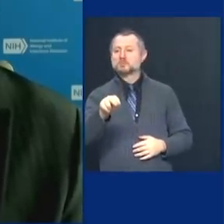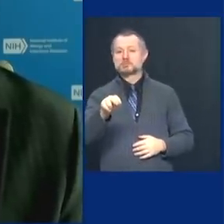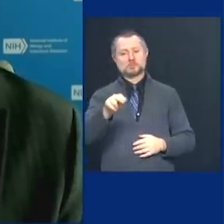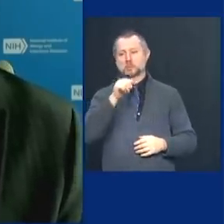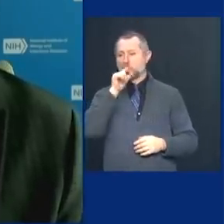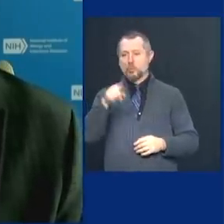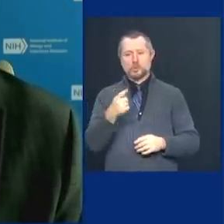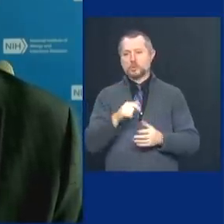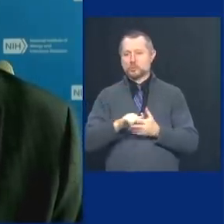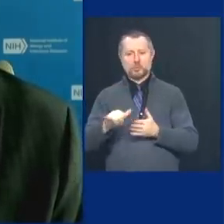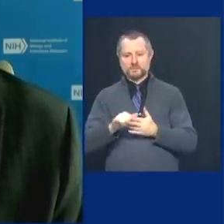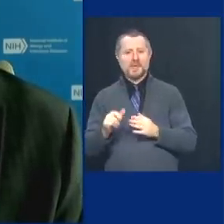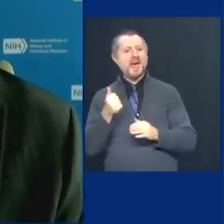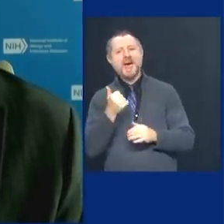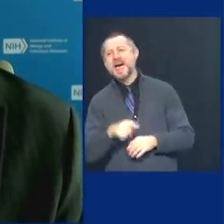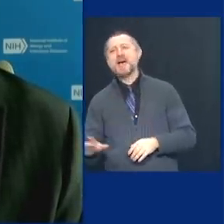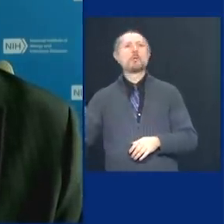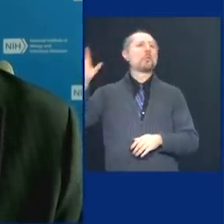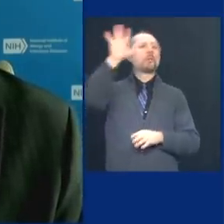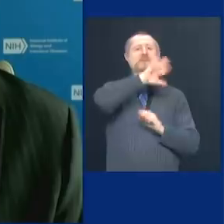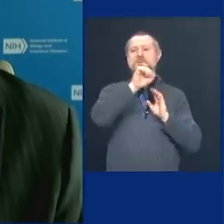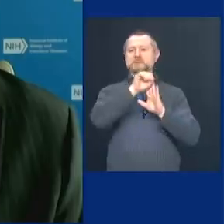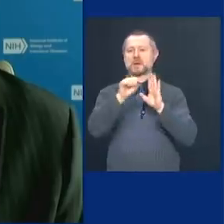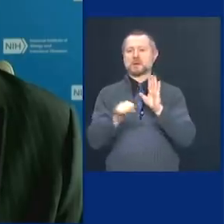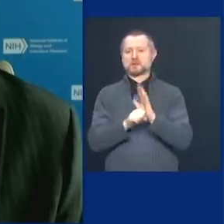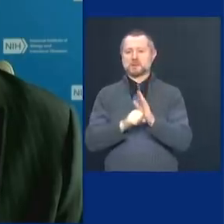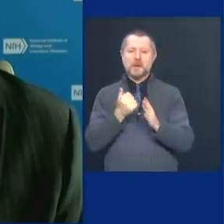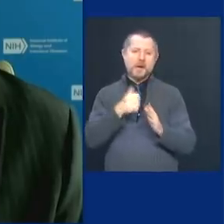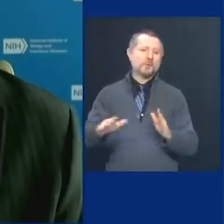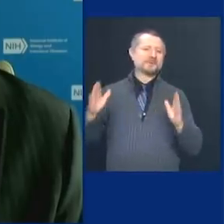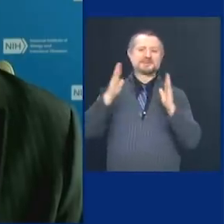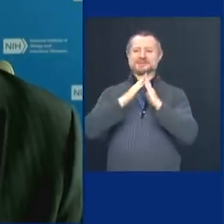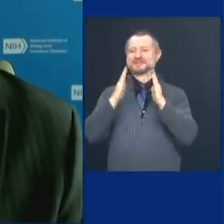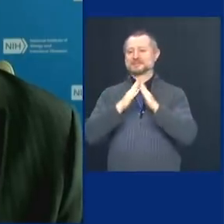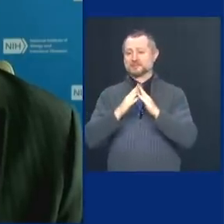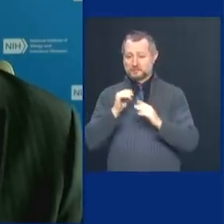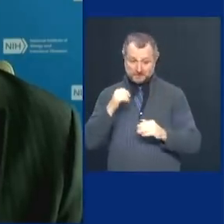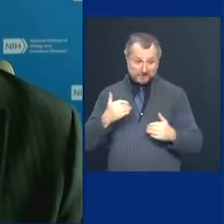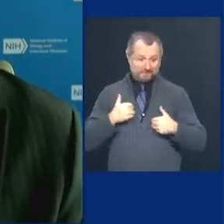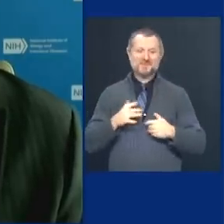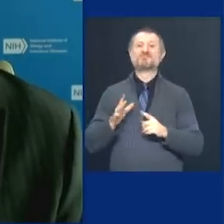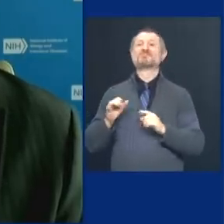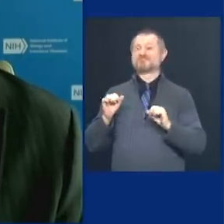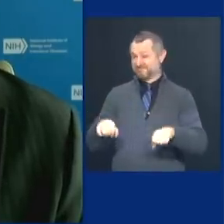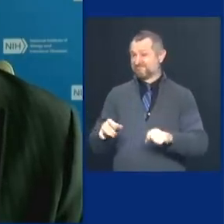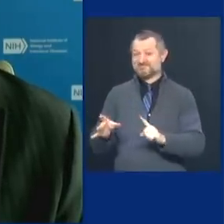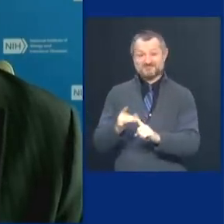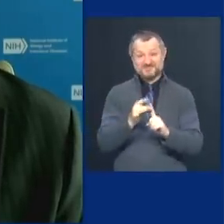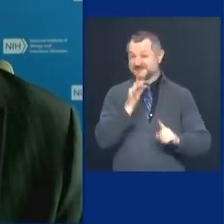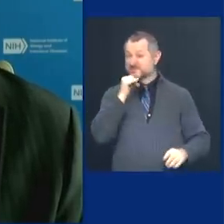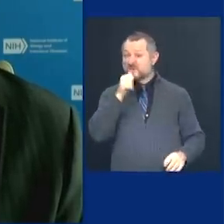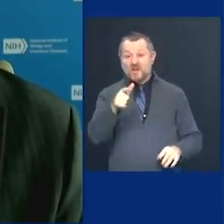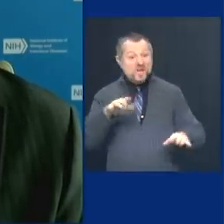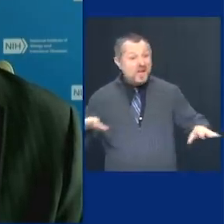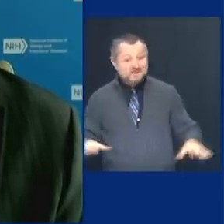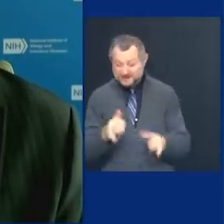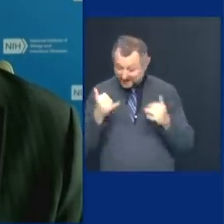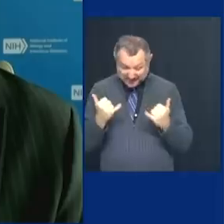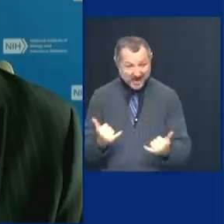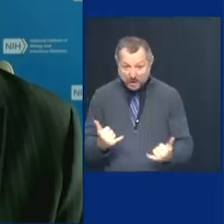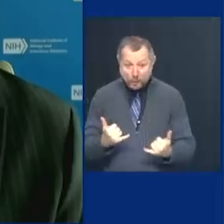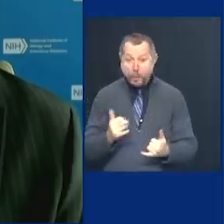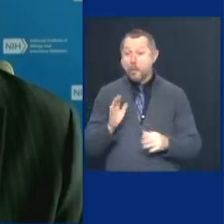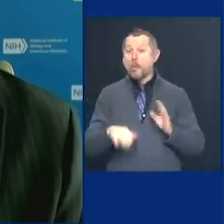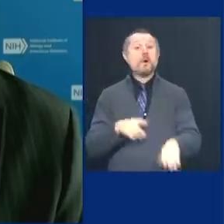any state or city that is facing similar problems without substantial mitigation, the middle of